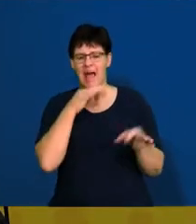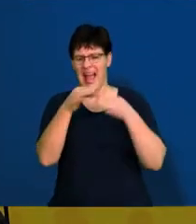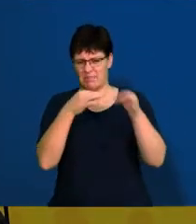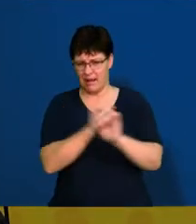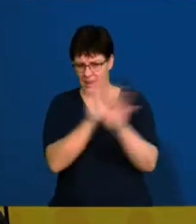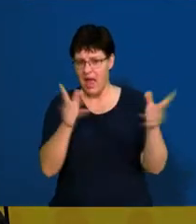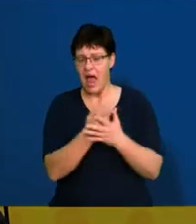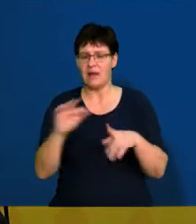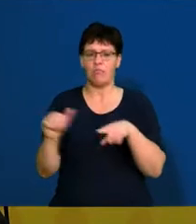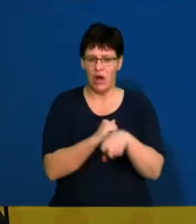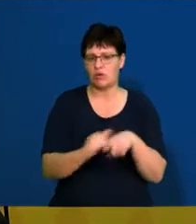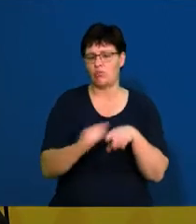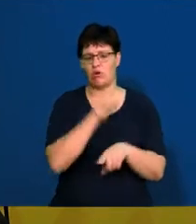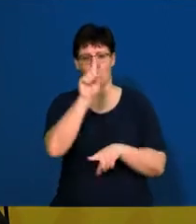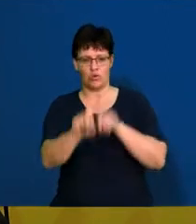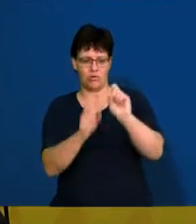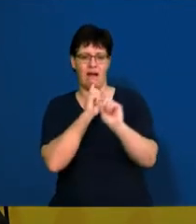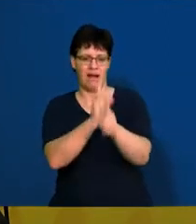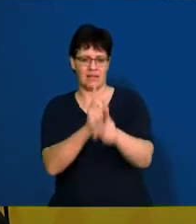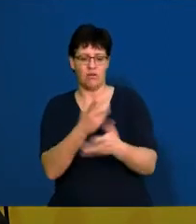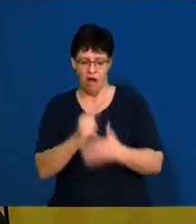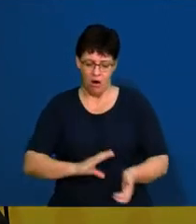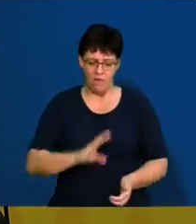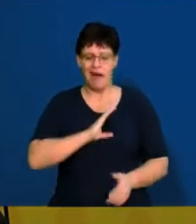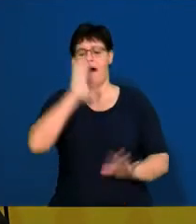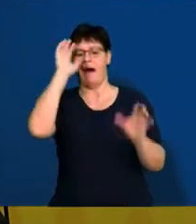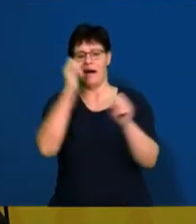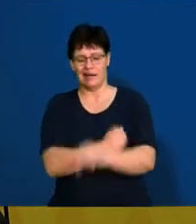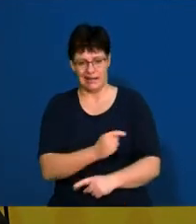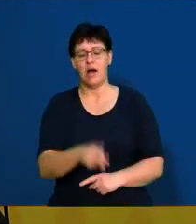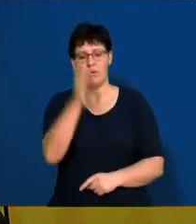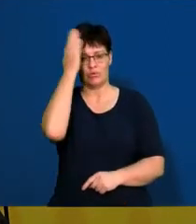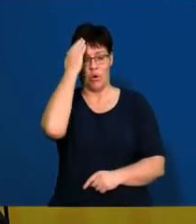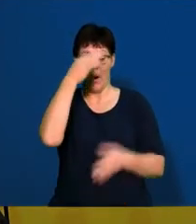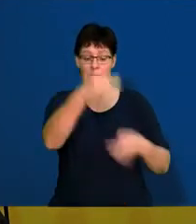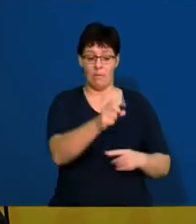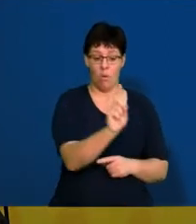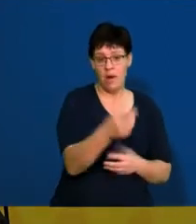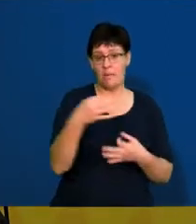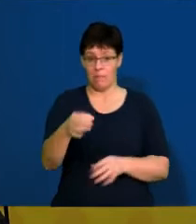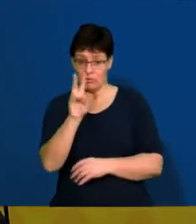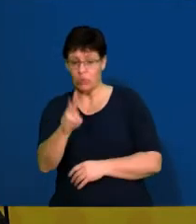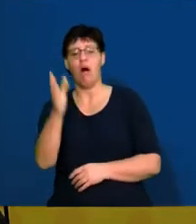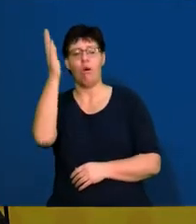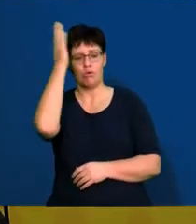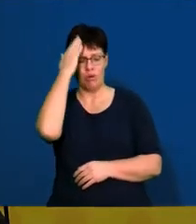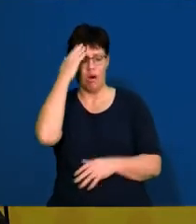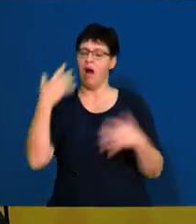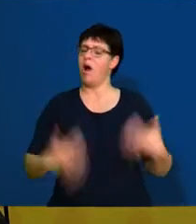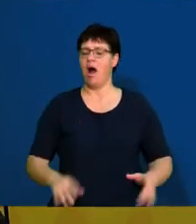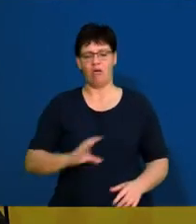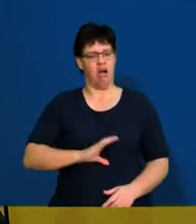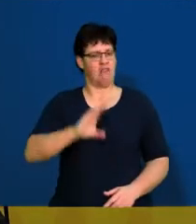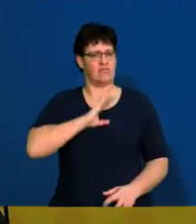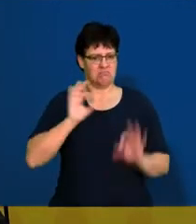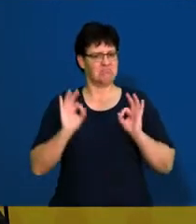doing a couple of practice questions just to build up your confidence so that when you guys go into paper one and paper two, you guys are flying high and